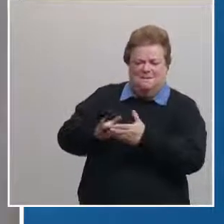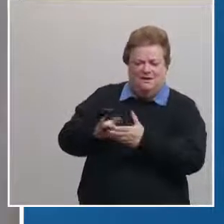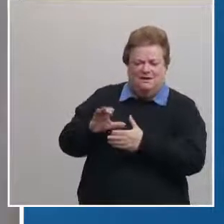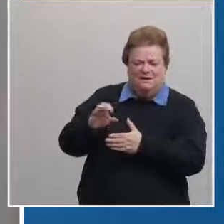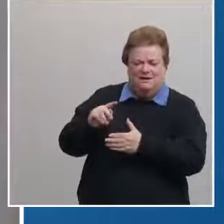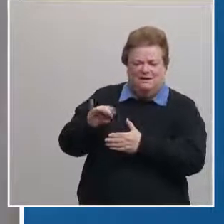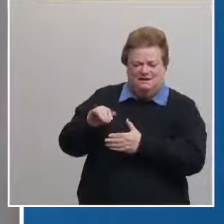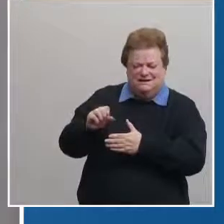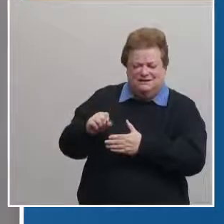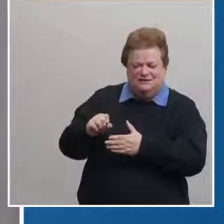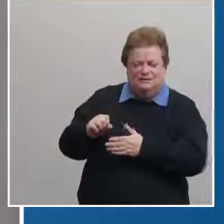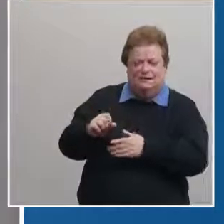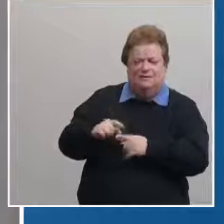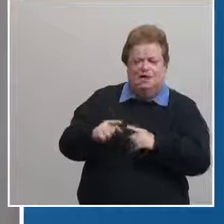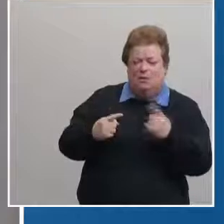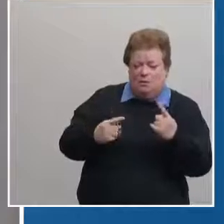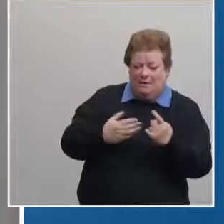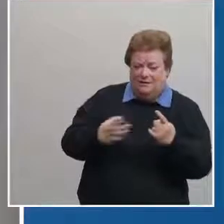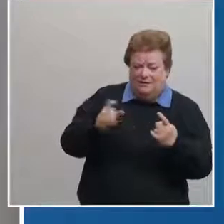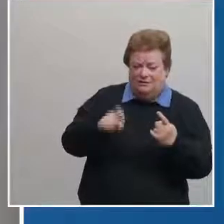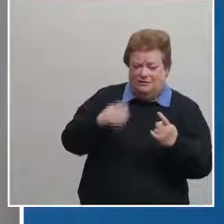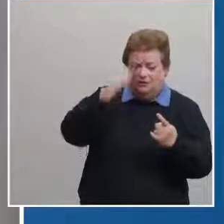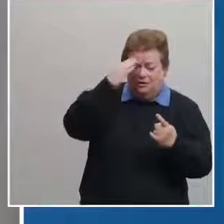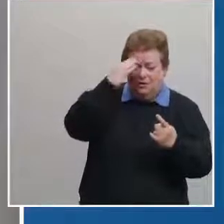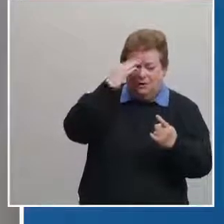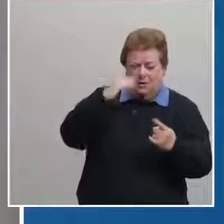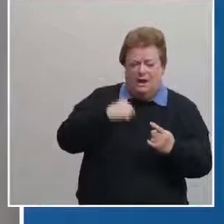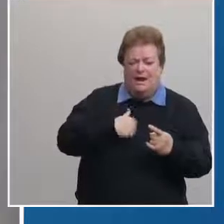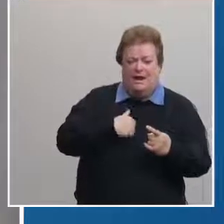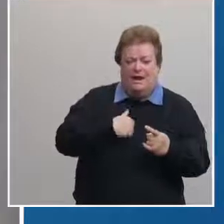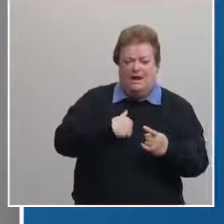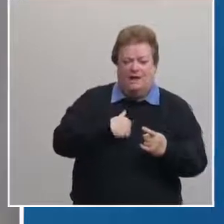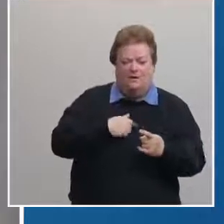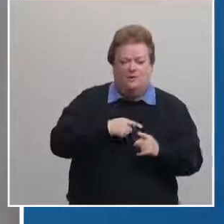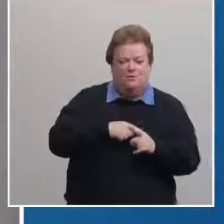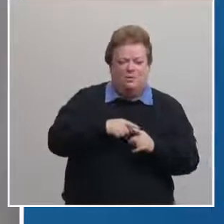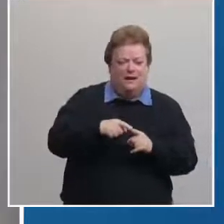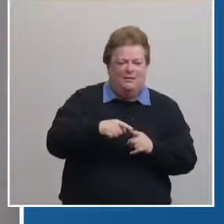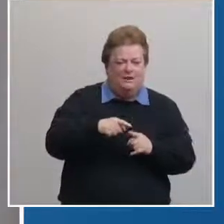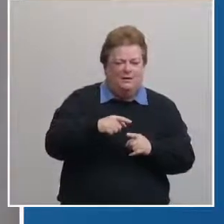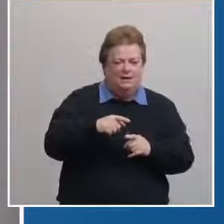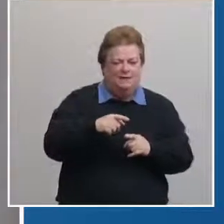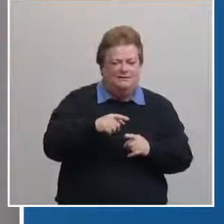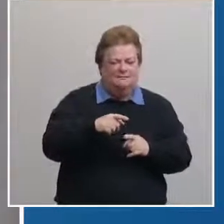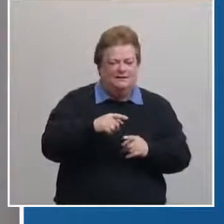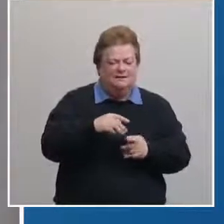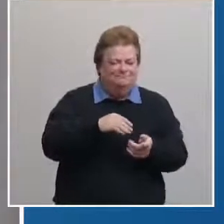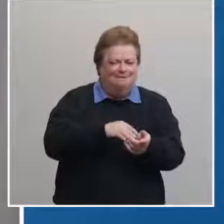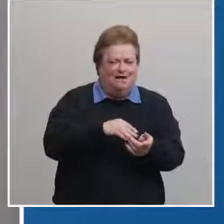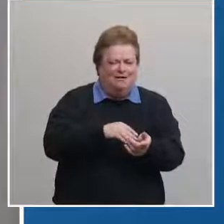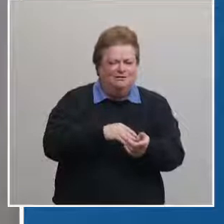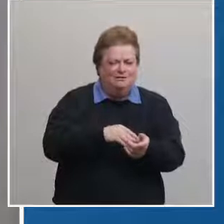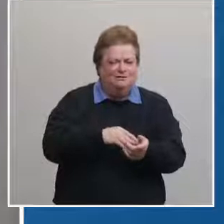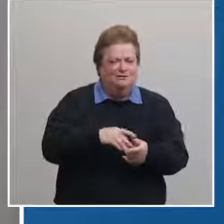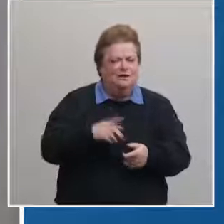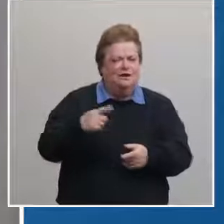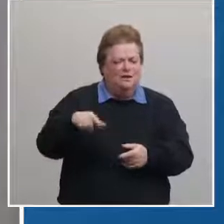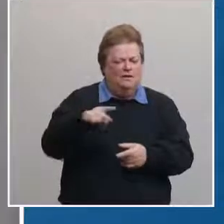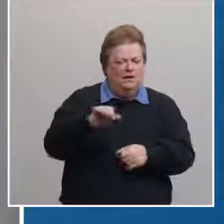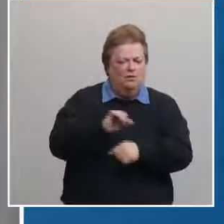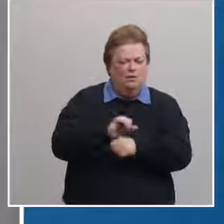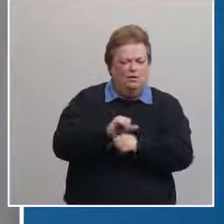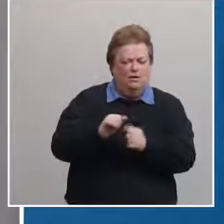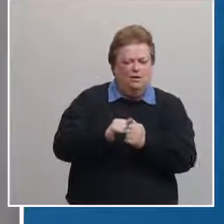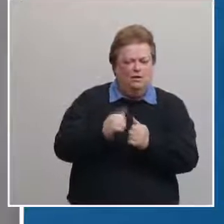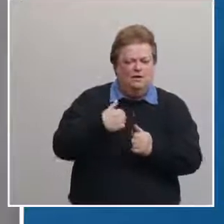the things that you should know bill that our primary care physicians i think dr avery may have mentioned this have worked with us through all